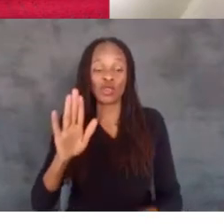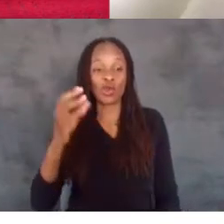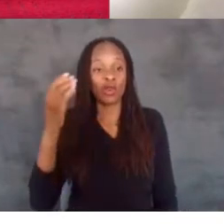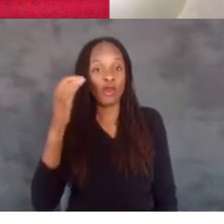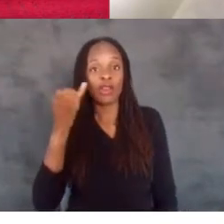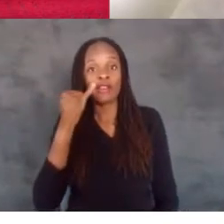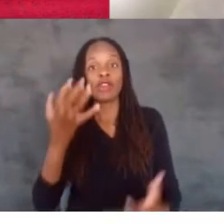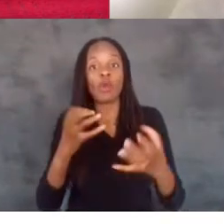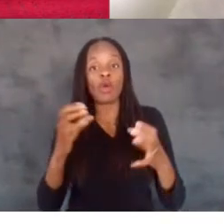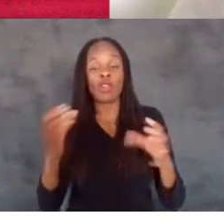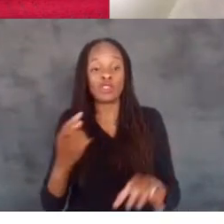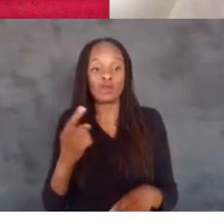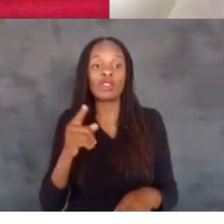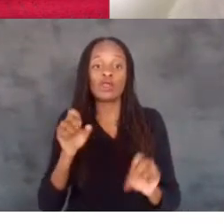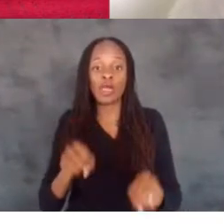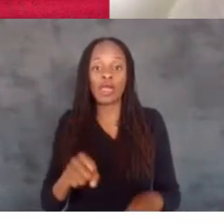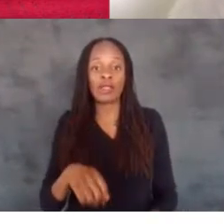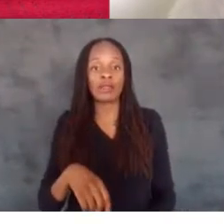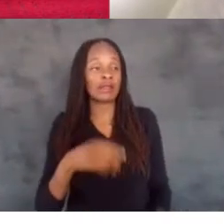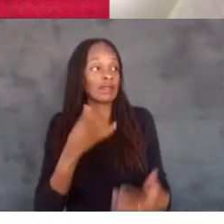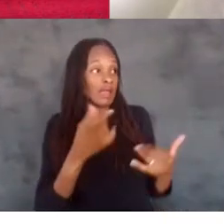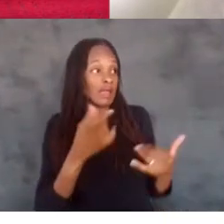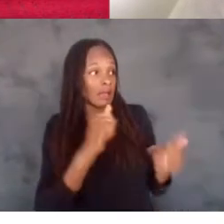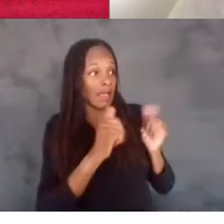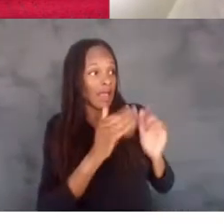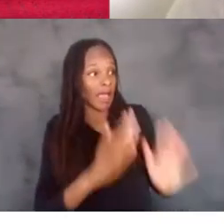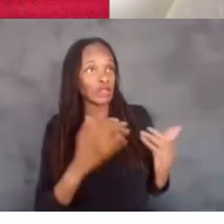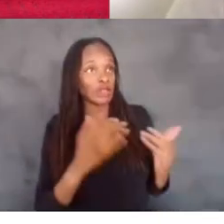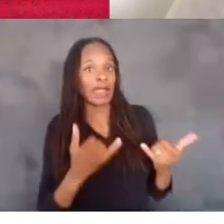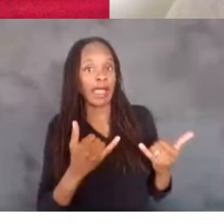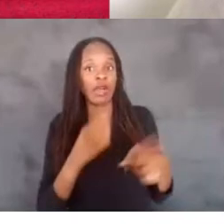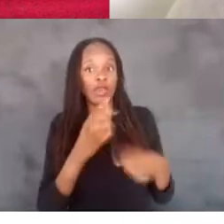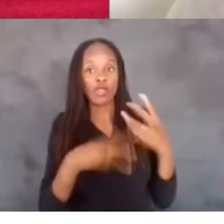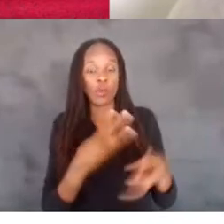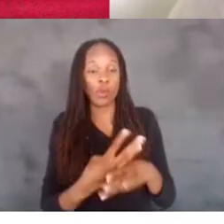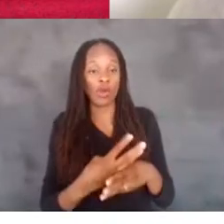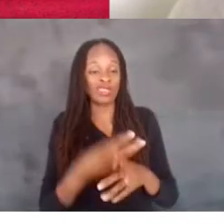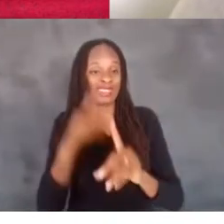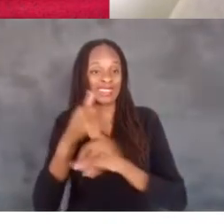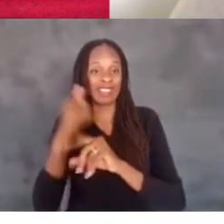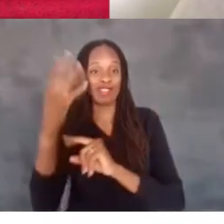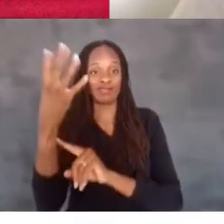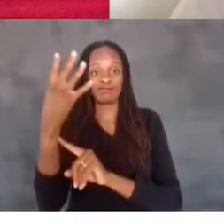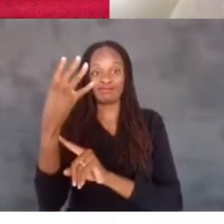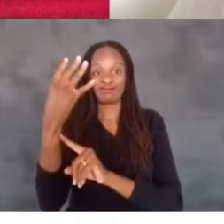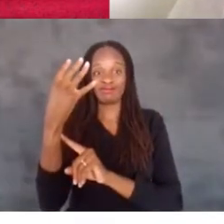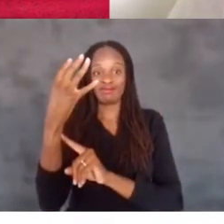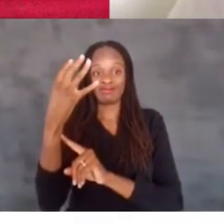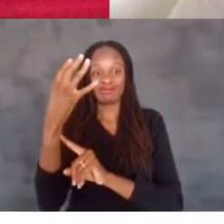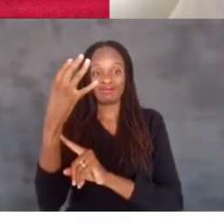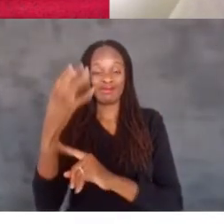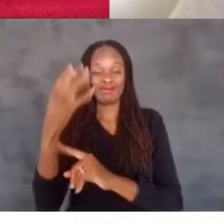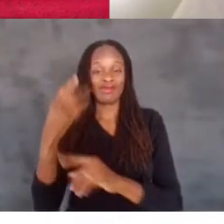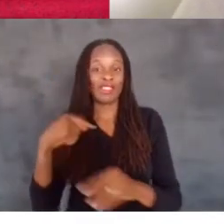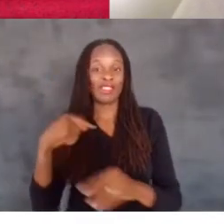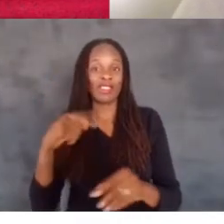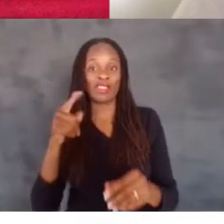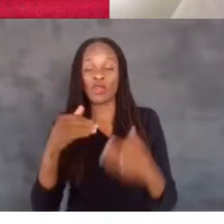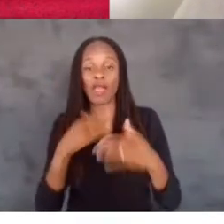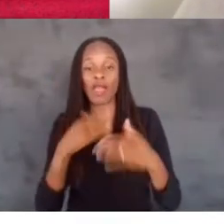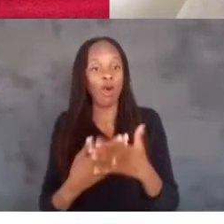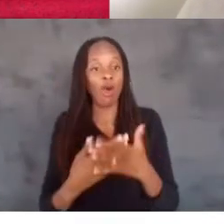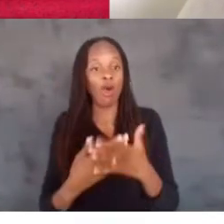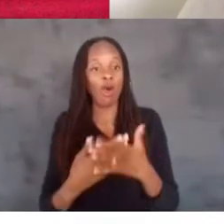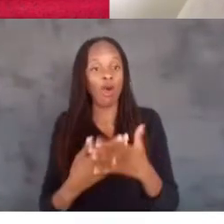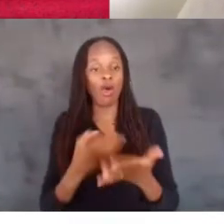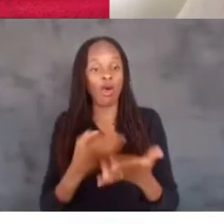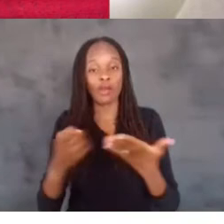can. And being an actor and now with the world being of self-tapes, auditions and stuff, we have all the equipment you need, all the lights, the